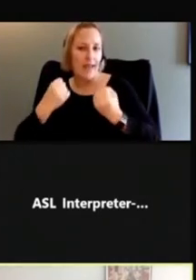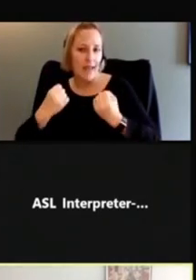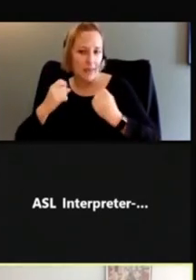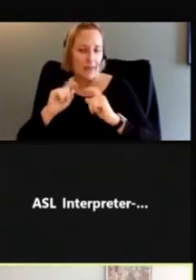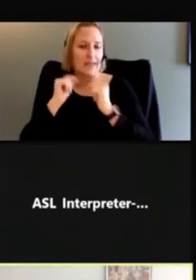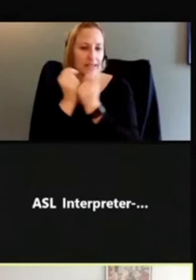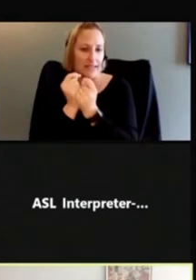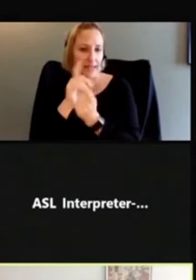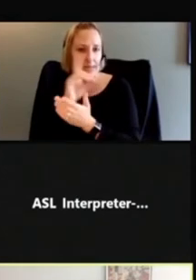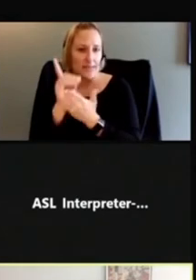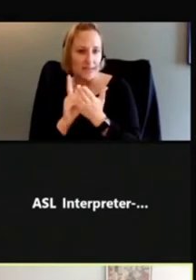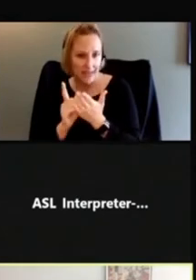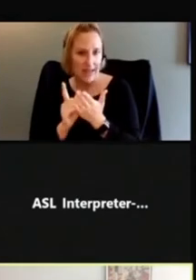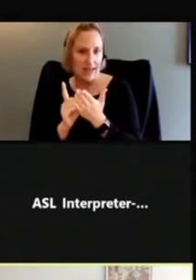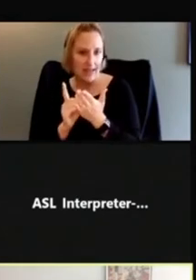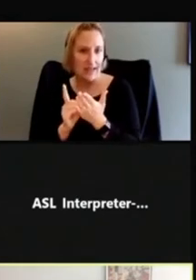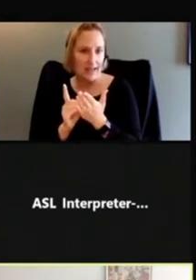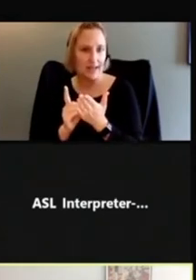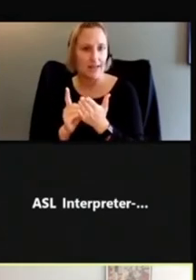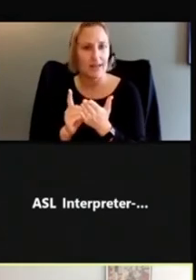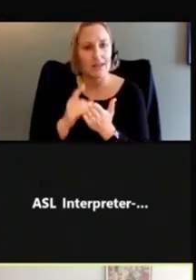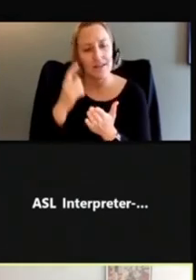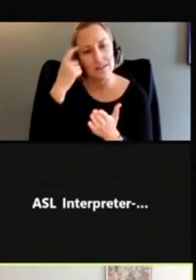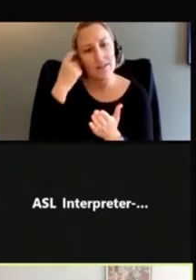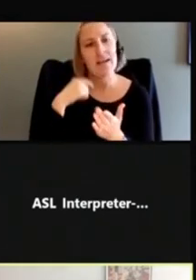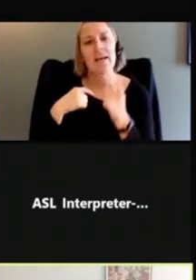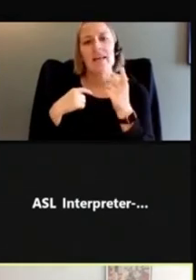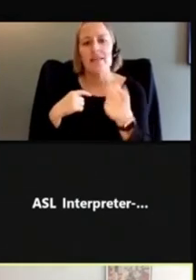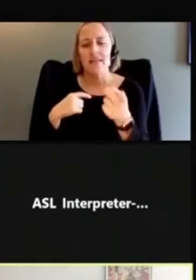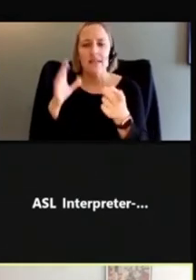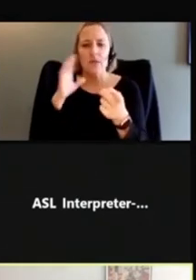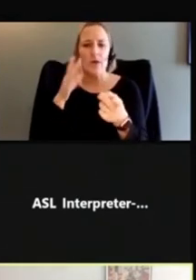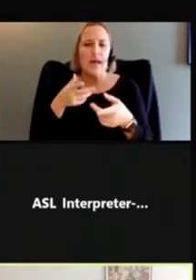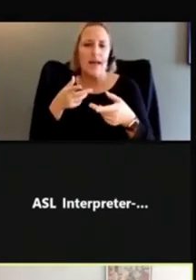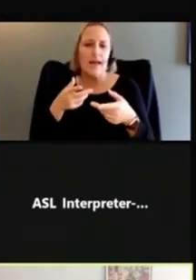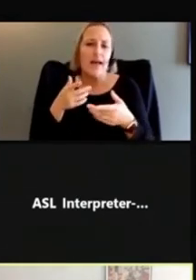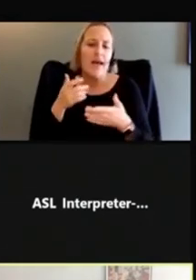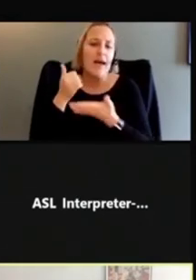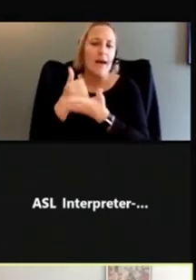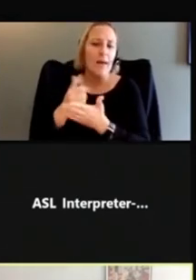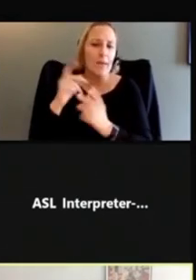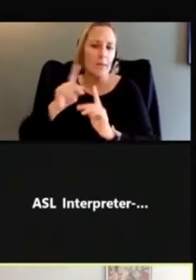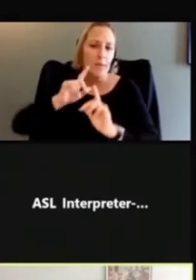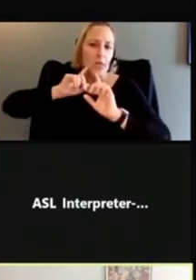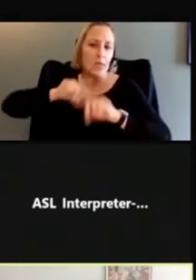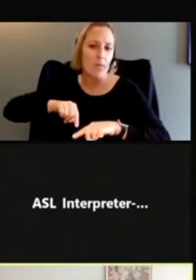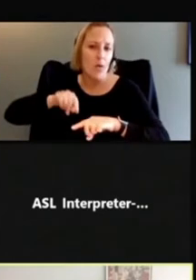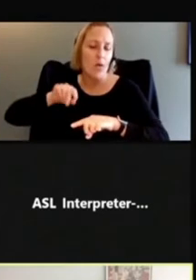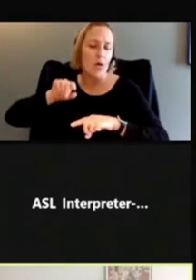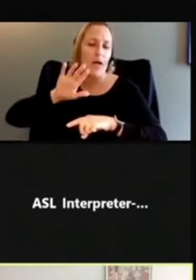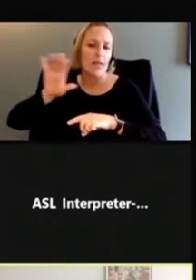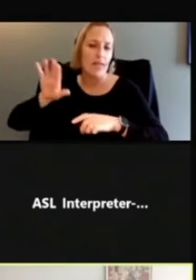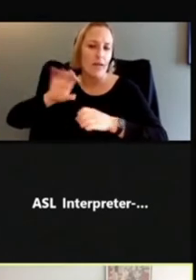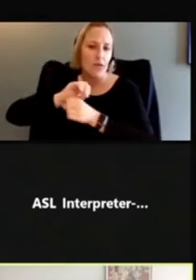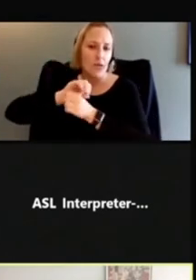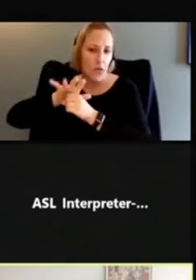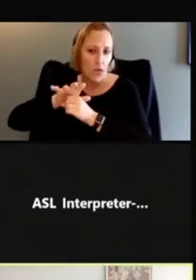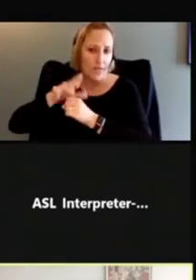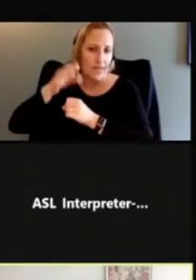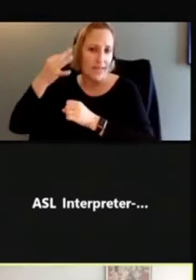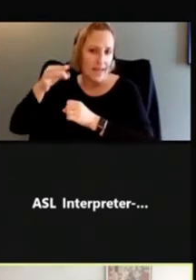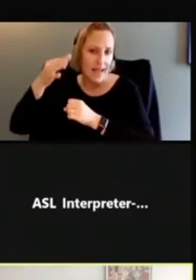which is a tool that allows people to report COVID-19 symptoms basically to their local health department,